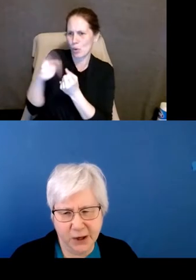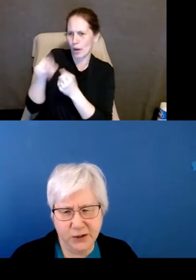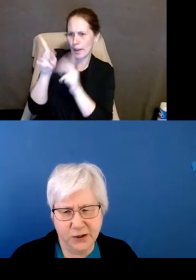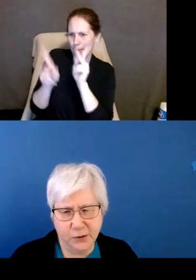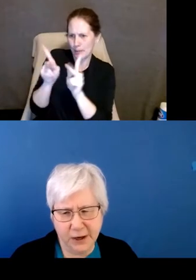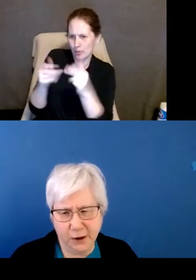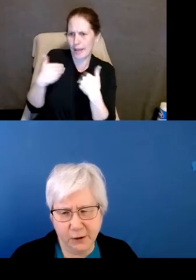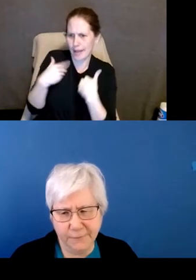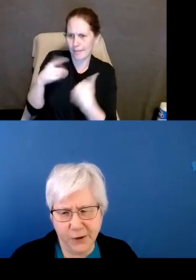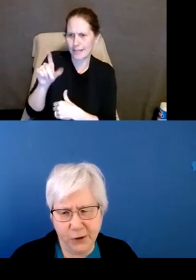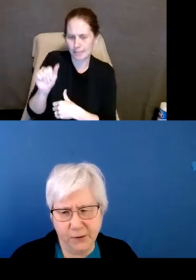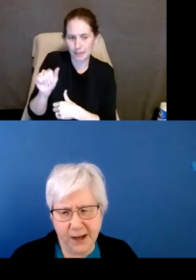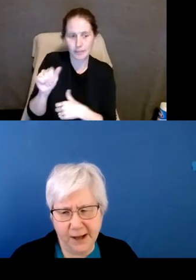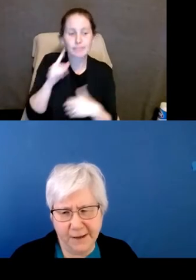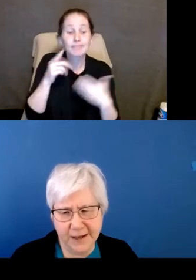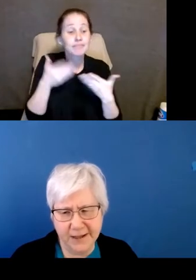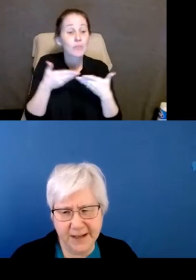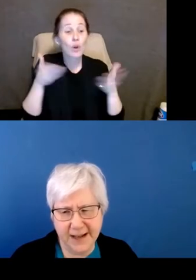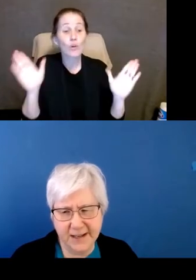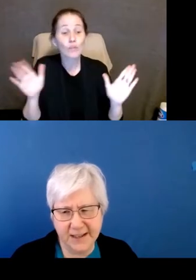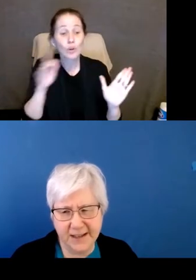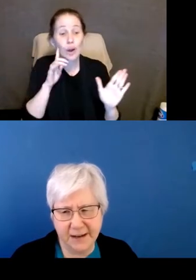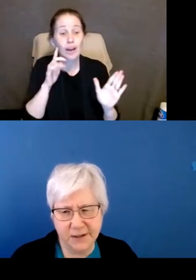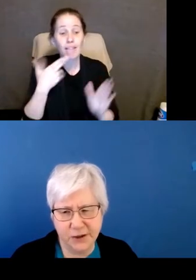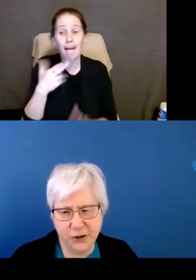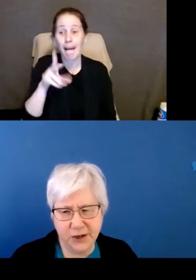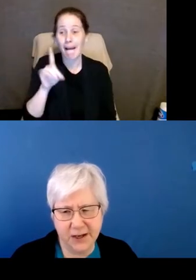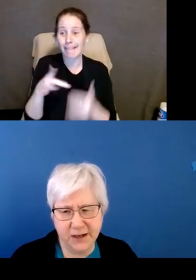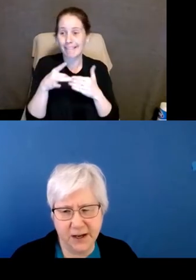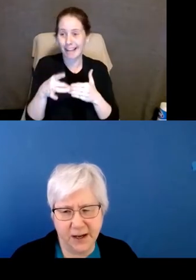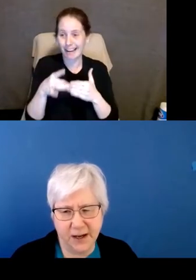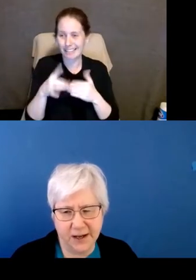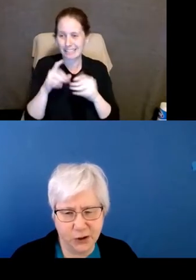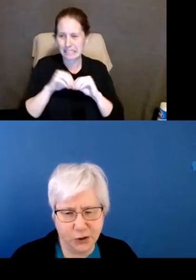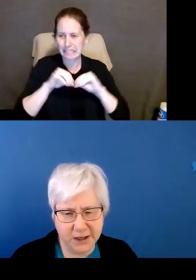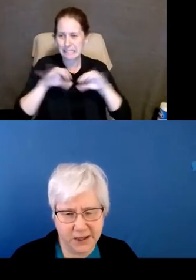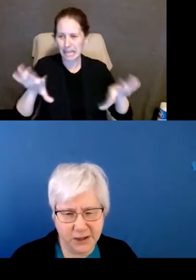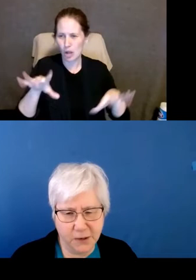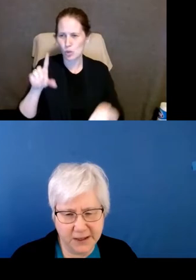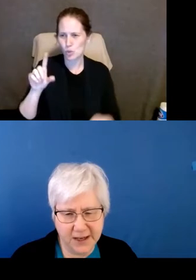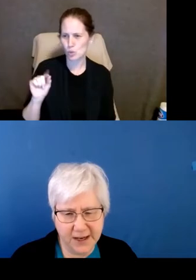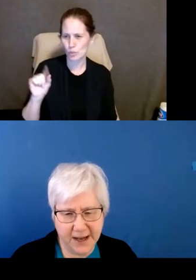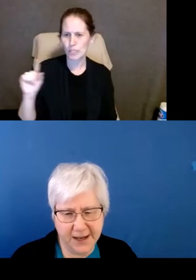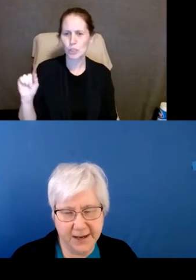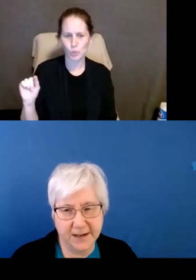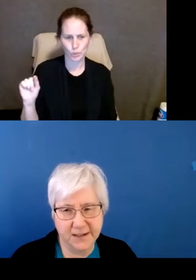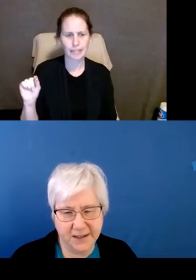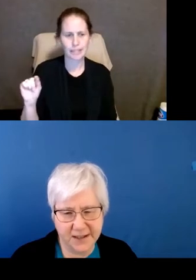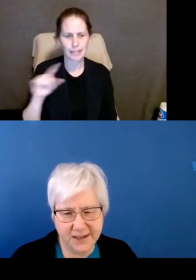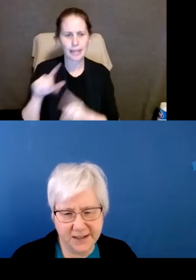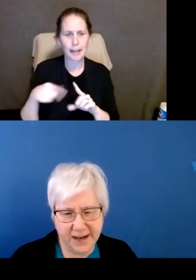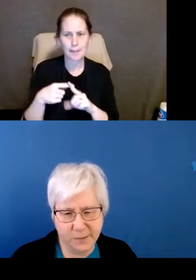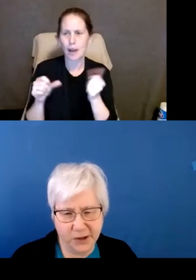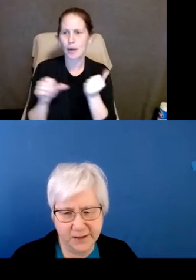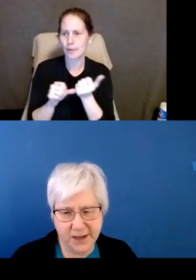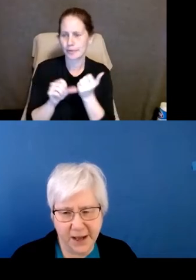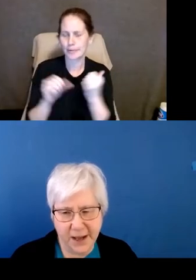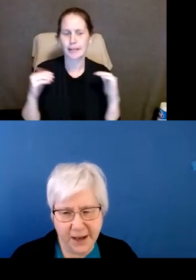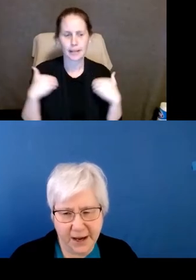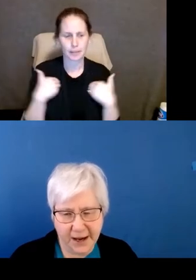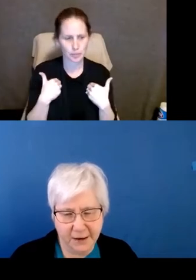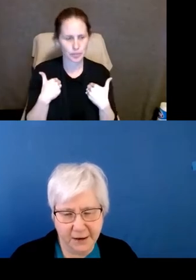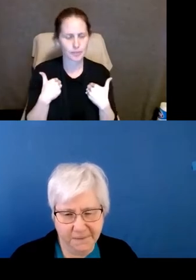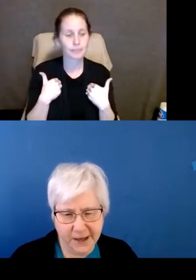I'm going to do an overview of HUD's guidance that was issued in 2020 on assistance animals.